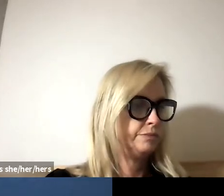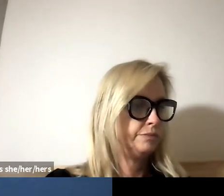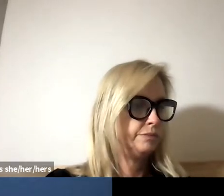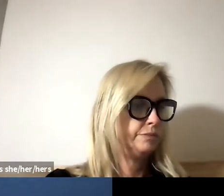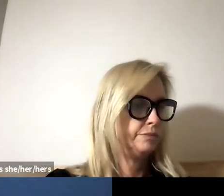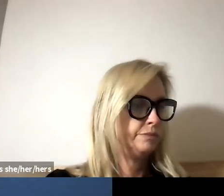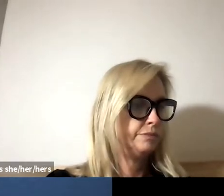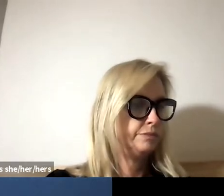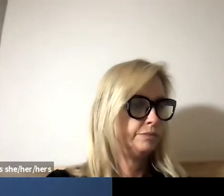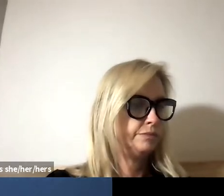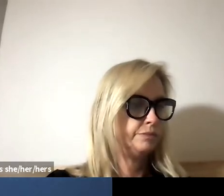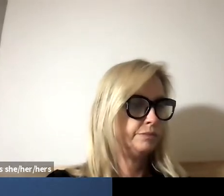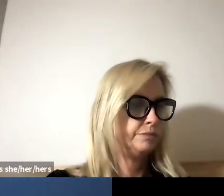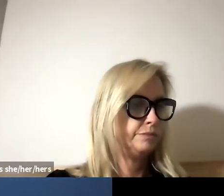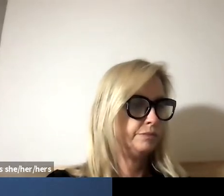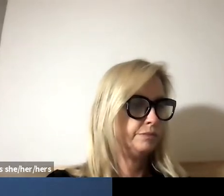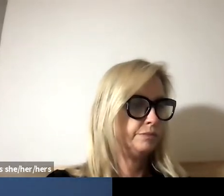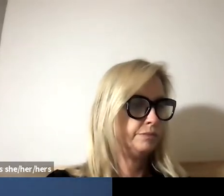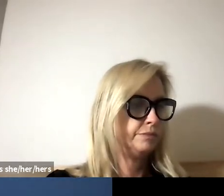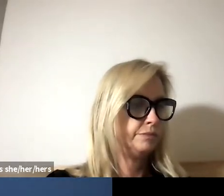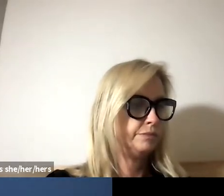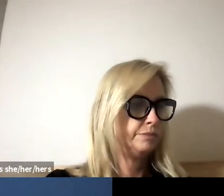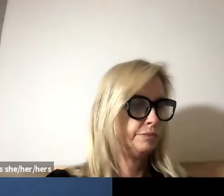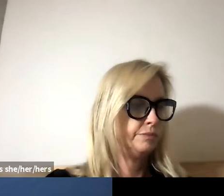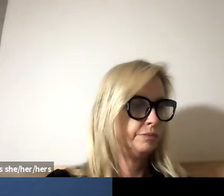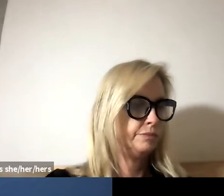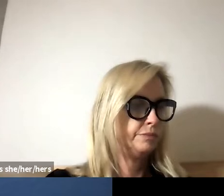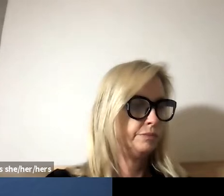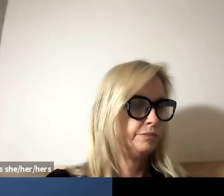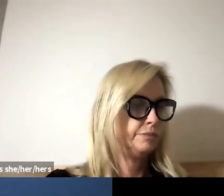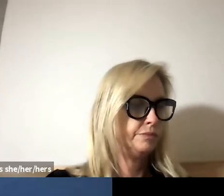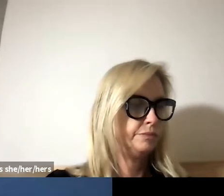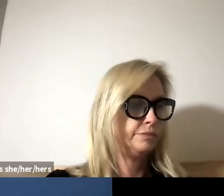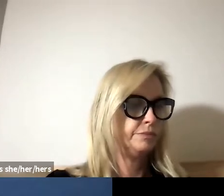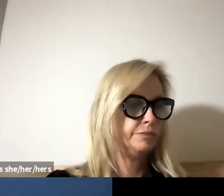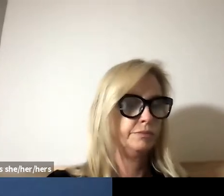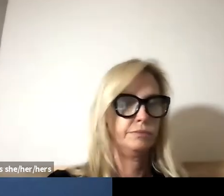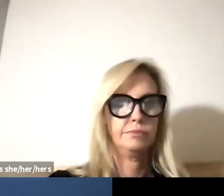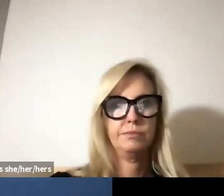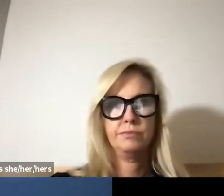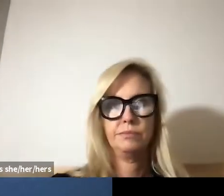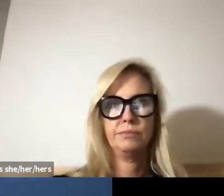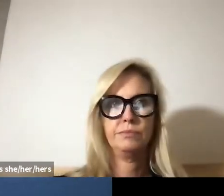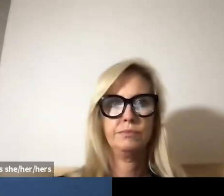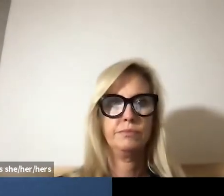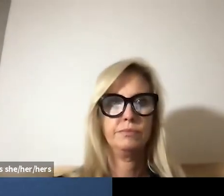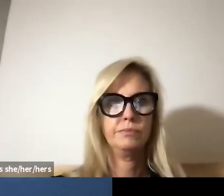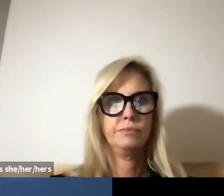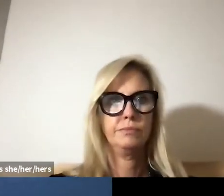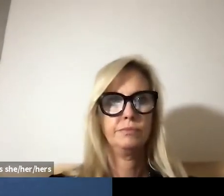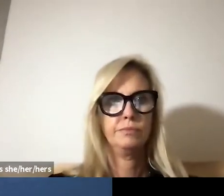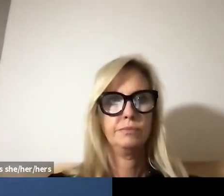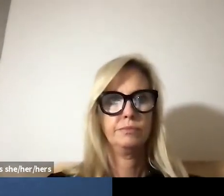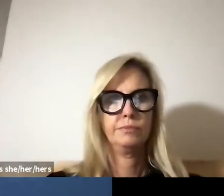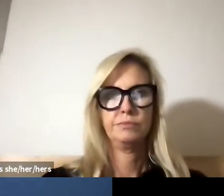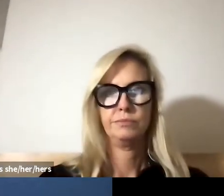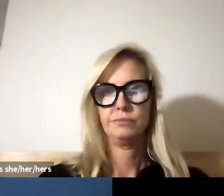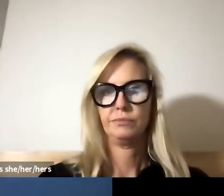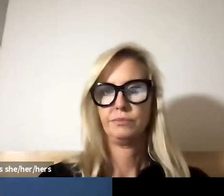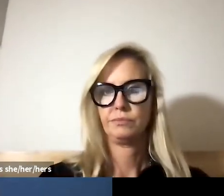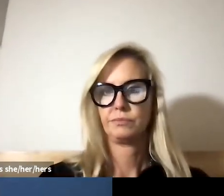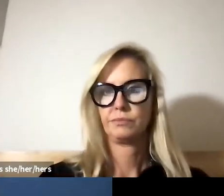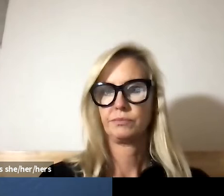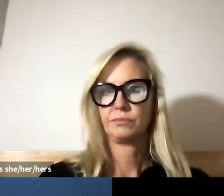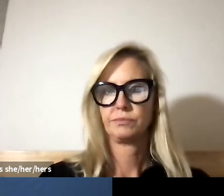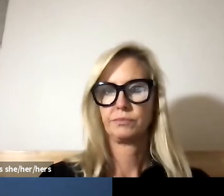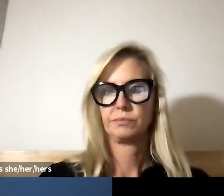offering american sign language asl interpretation for this meeting if you will be using asl interpretation please use the zoom